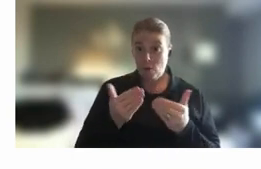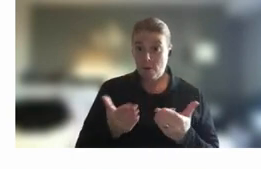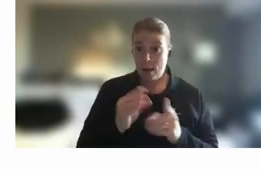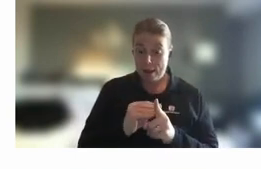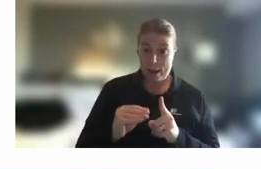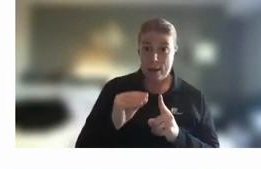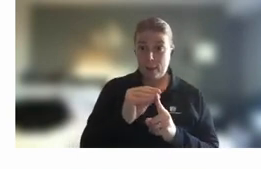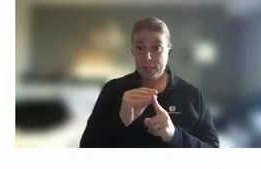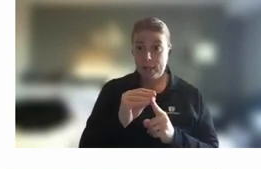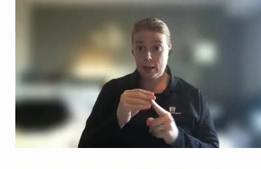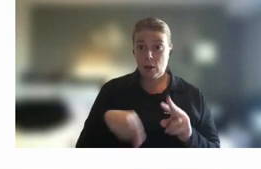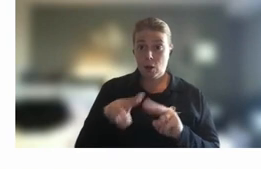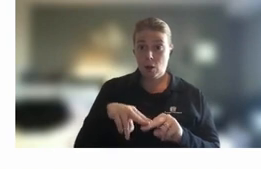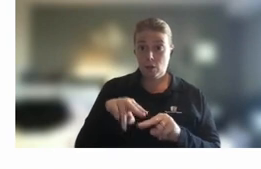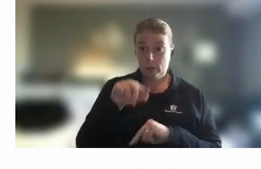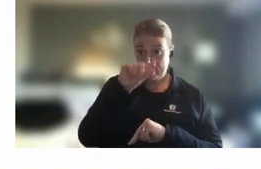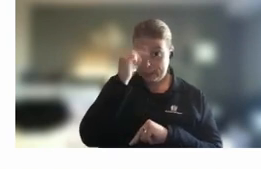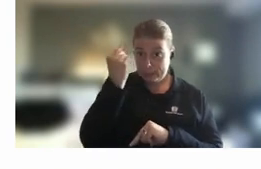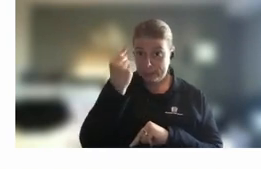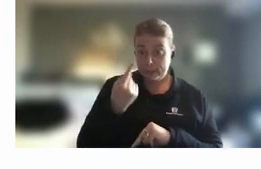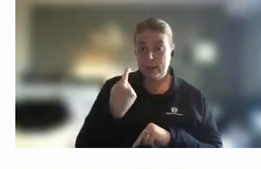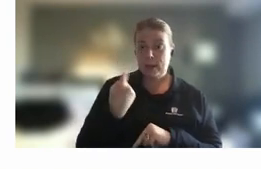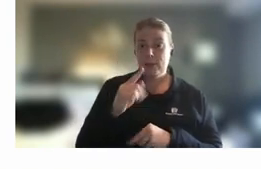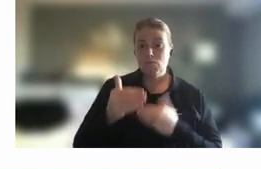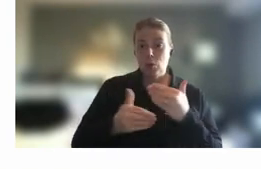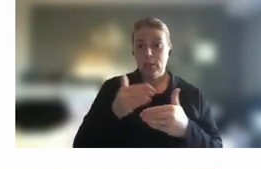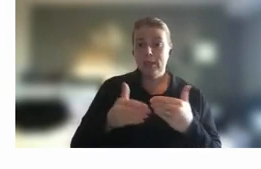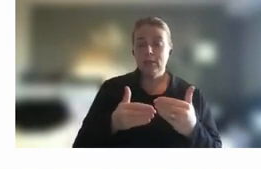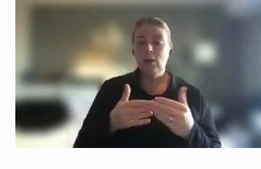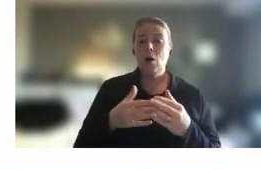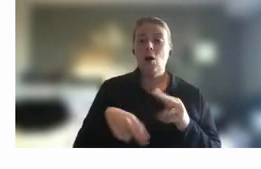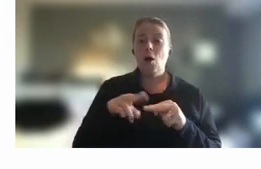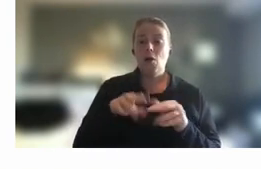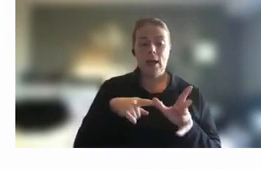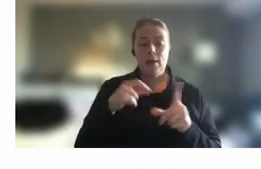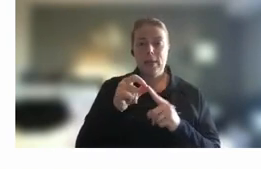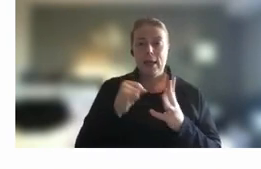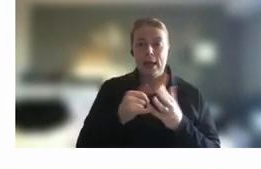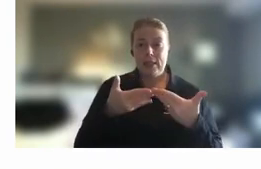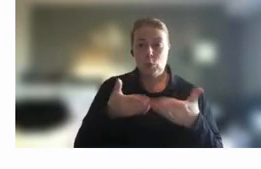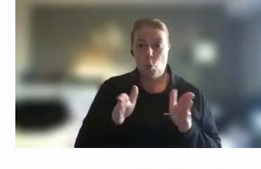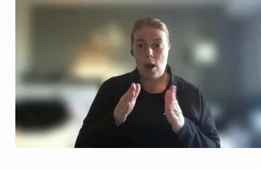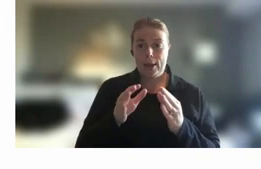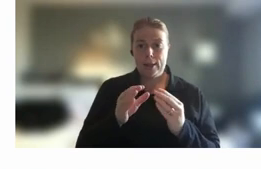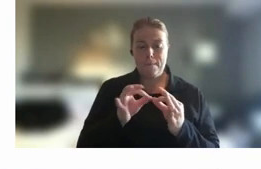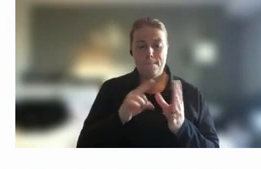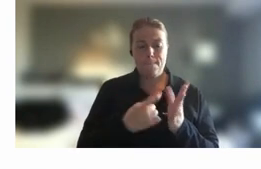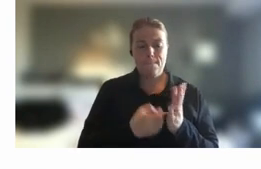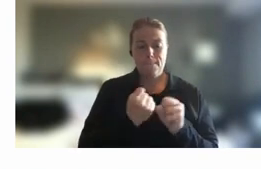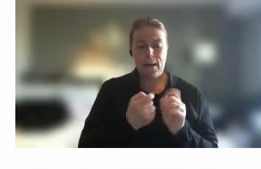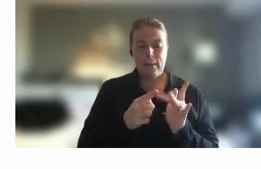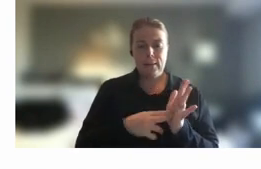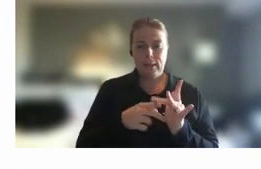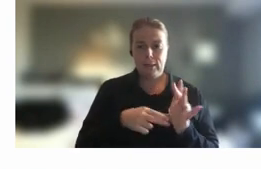and process behind the APS wide bargaining so I think this is for you Shubo thanks AJ